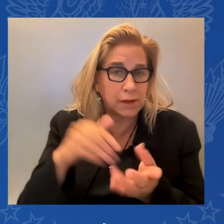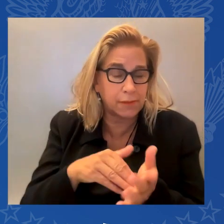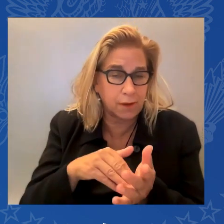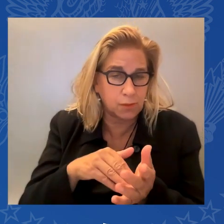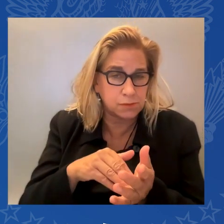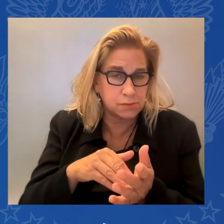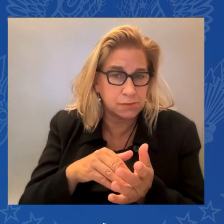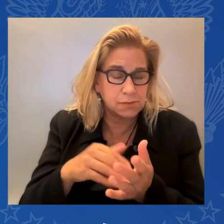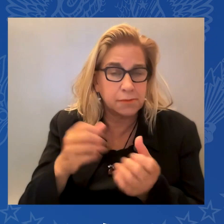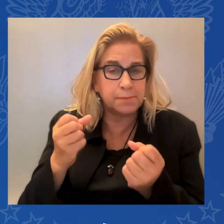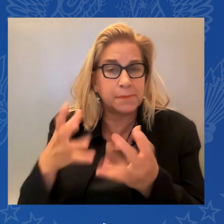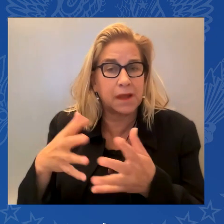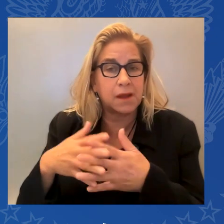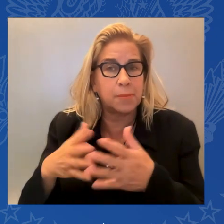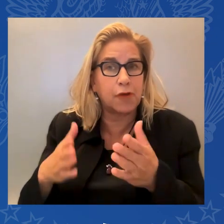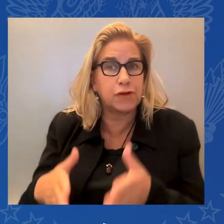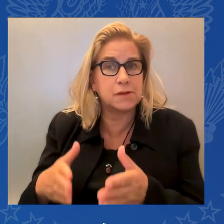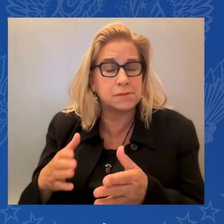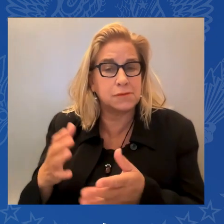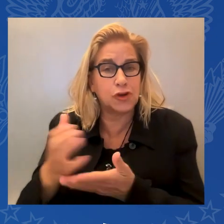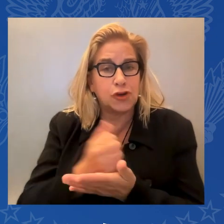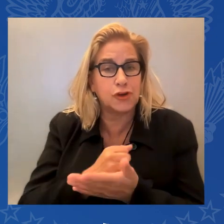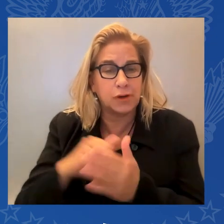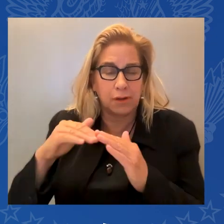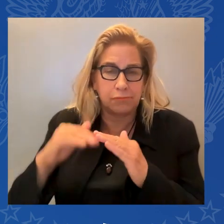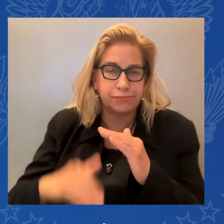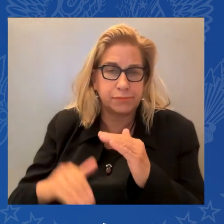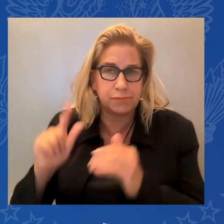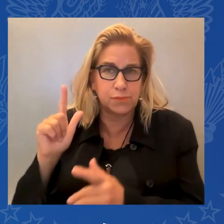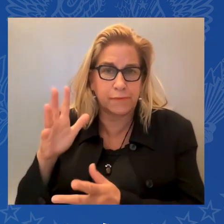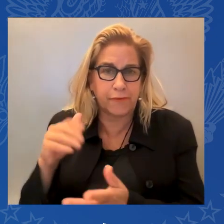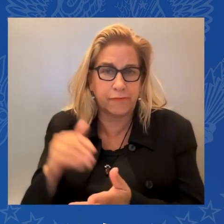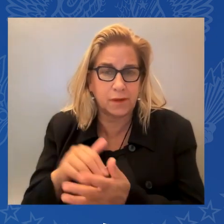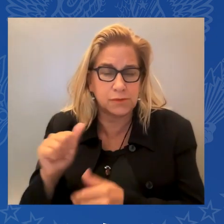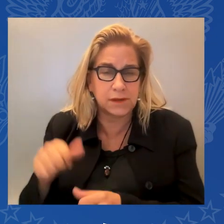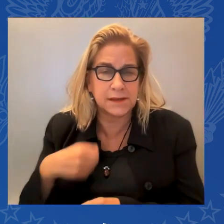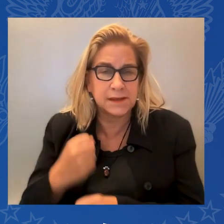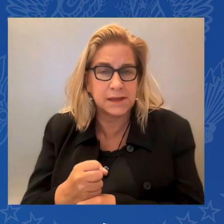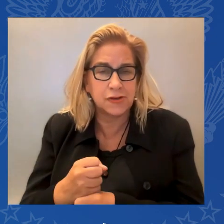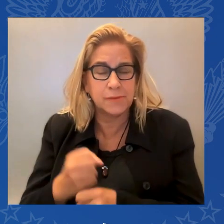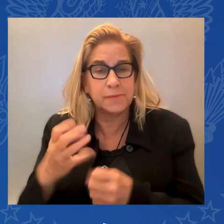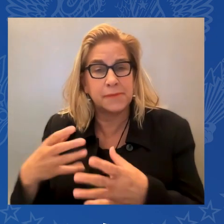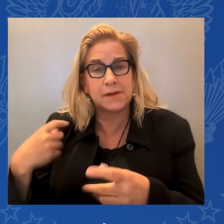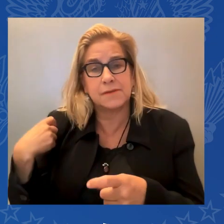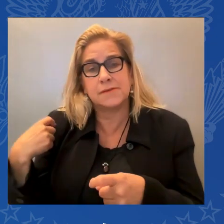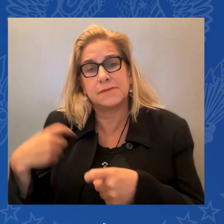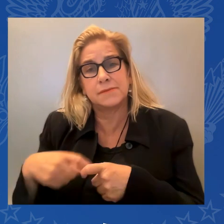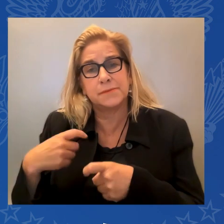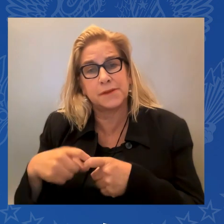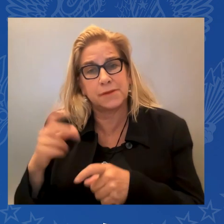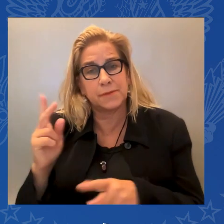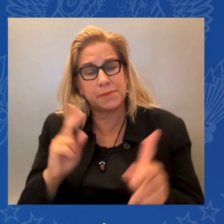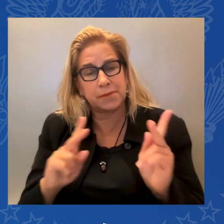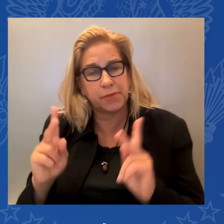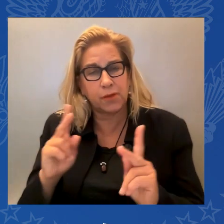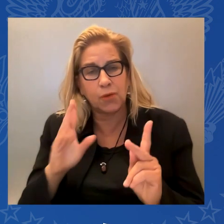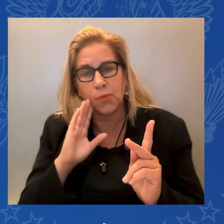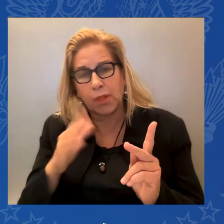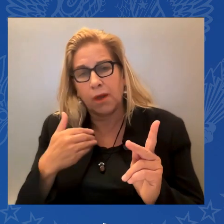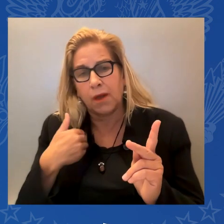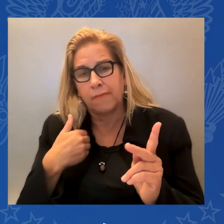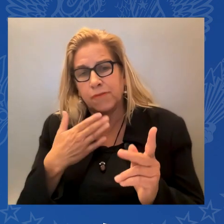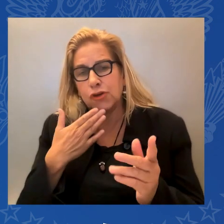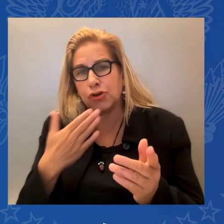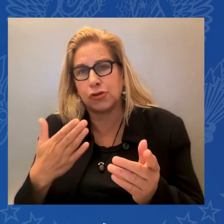see the debt forgiven. A game-changer. It will be a game-changer. And under Sec — under Secretary Becerra,